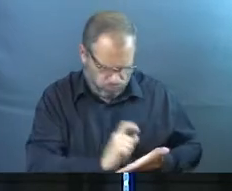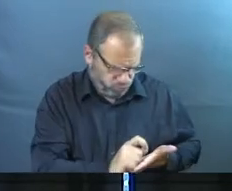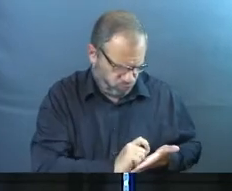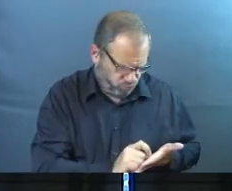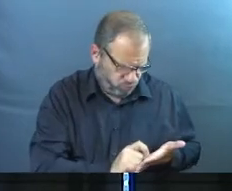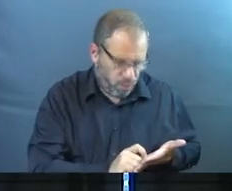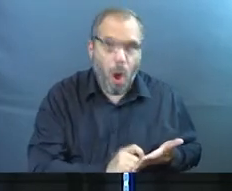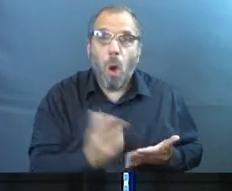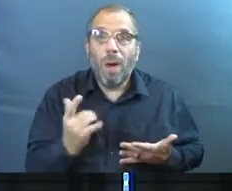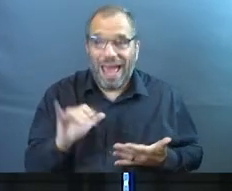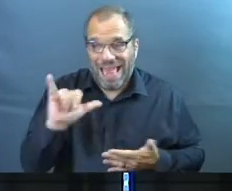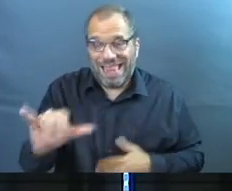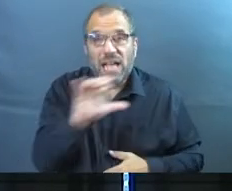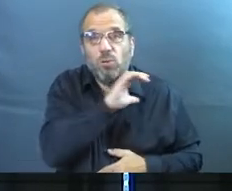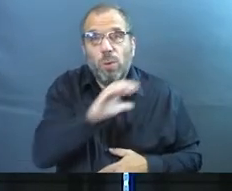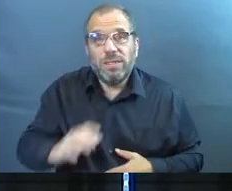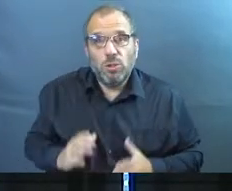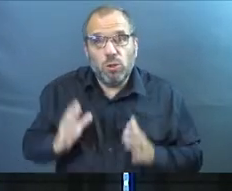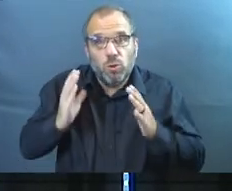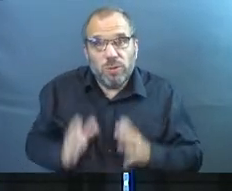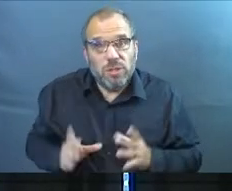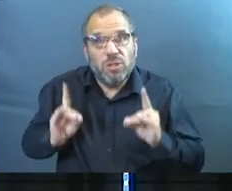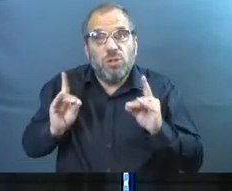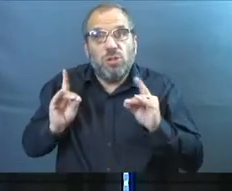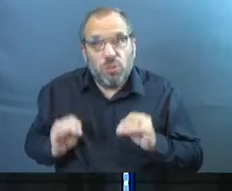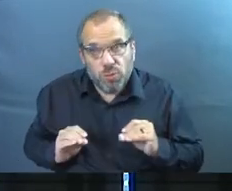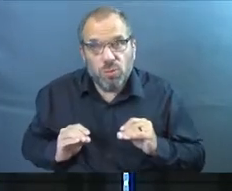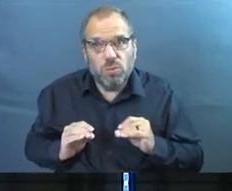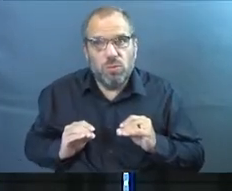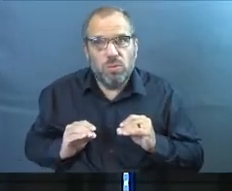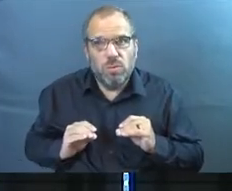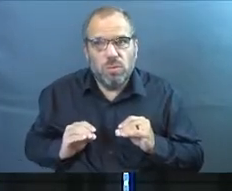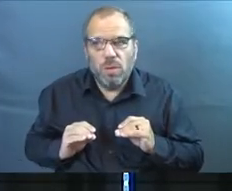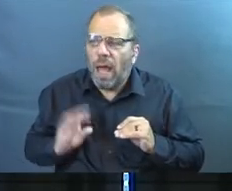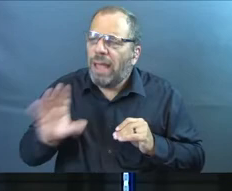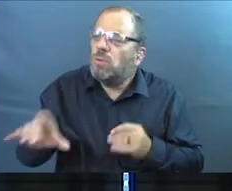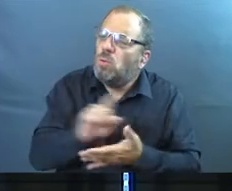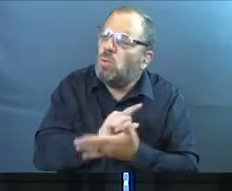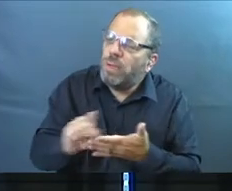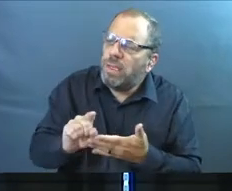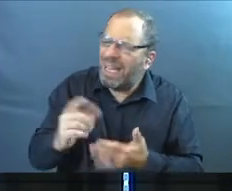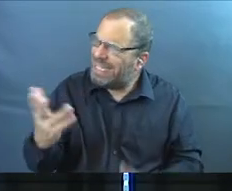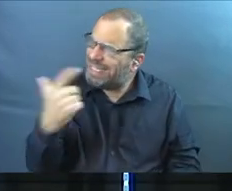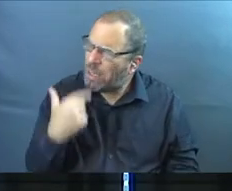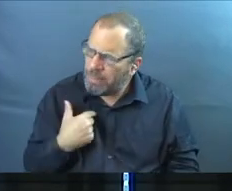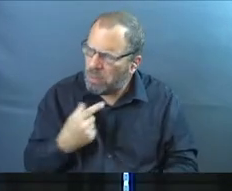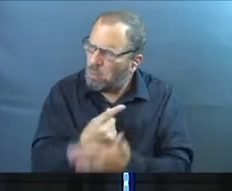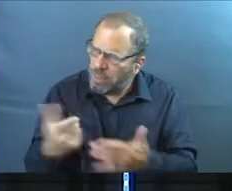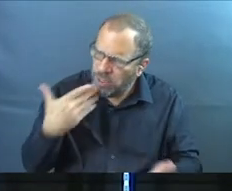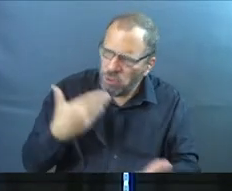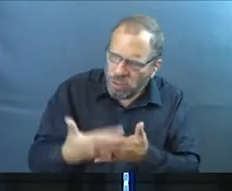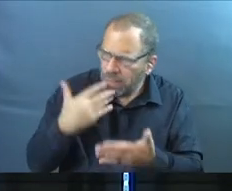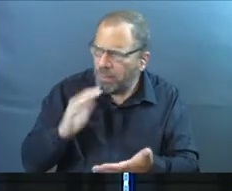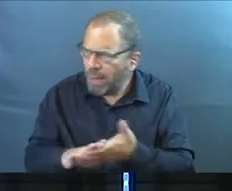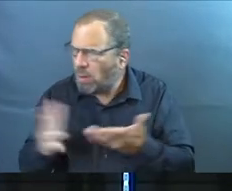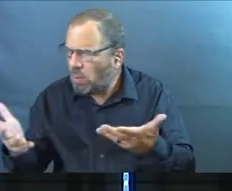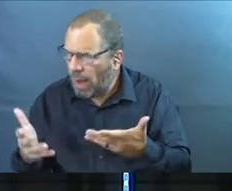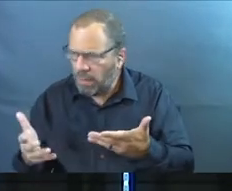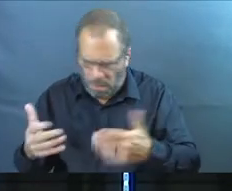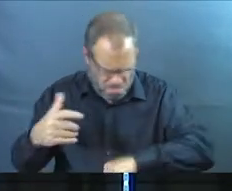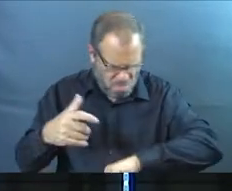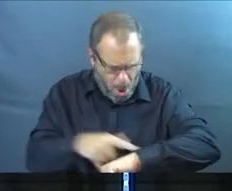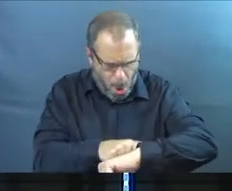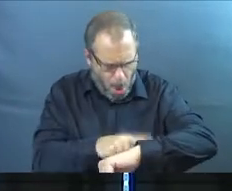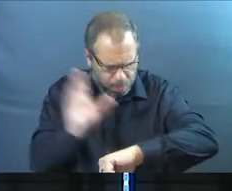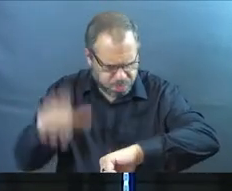Because this is what the people of God are supposed to do. What kind of a week did you have? Talk to me about it. Tell me about it. We've got